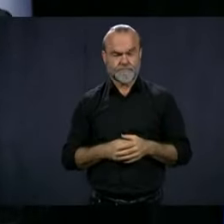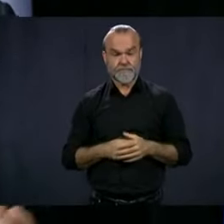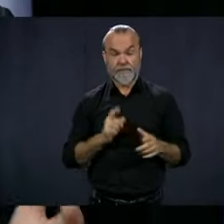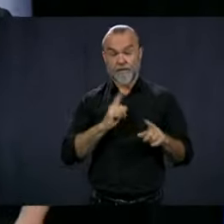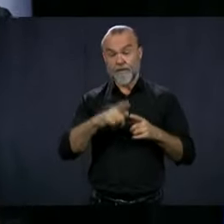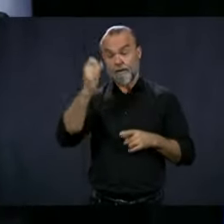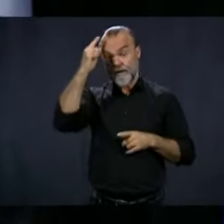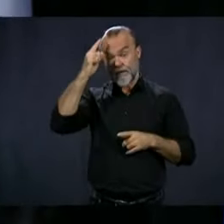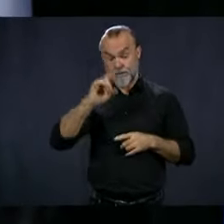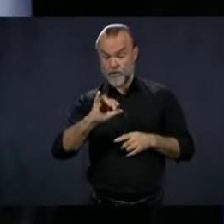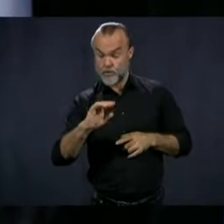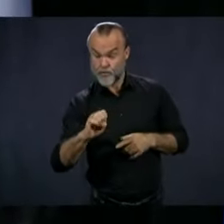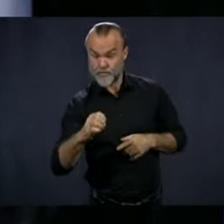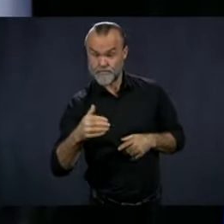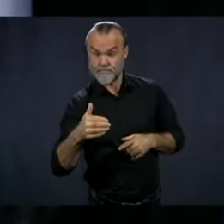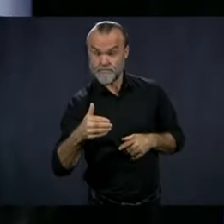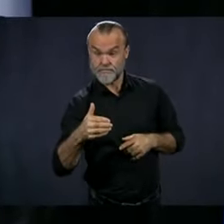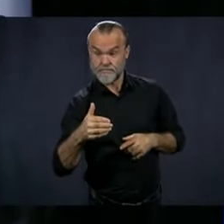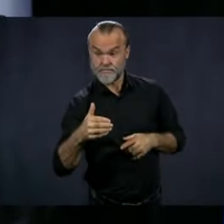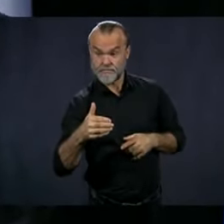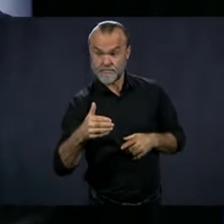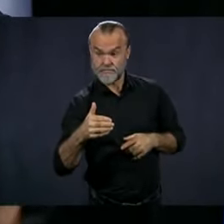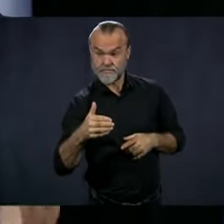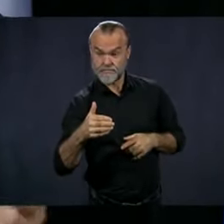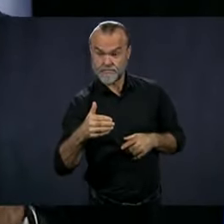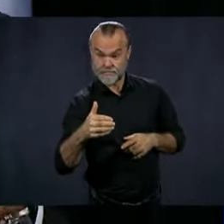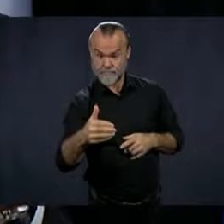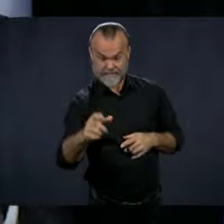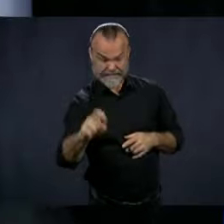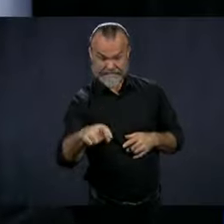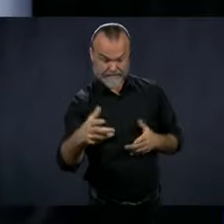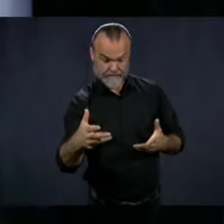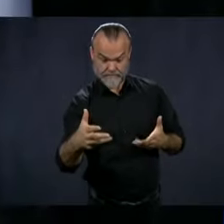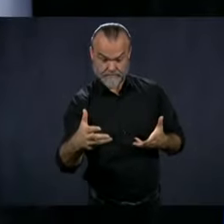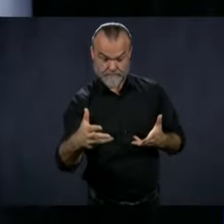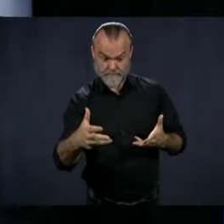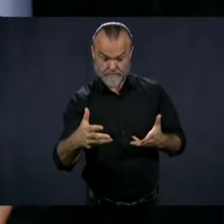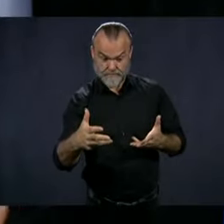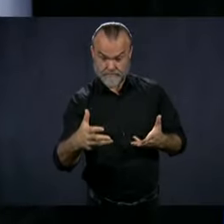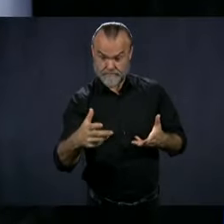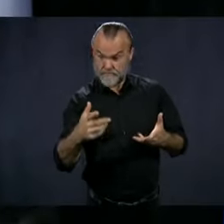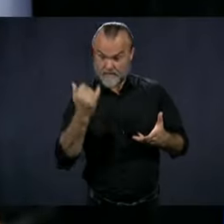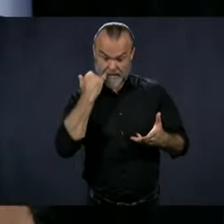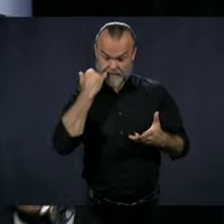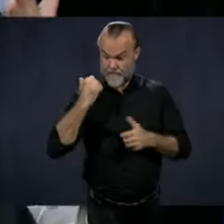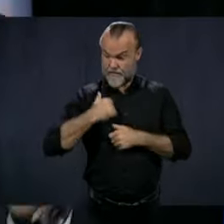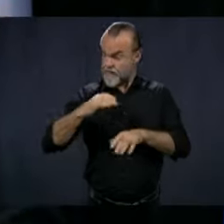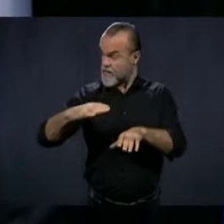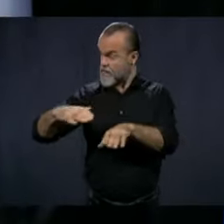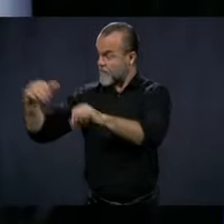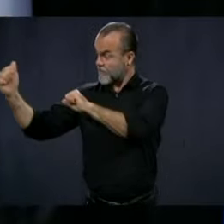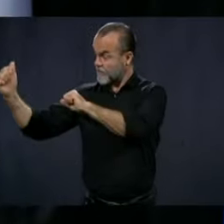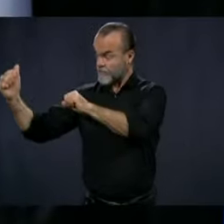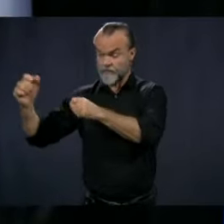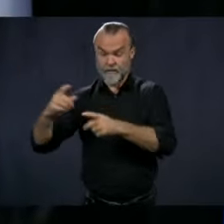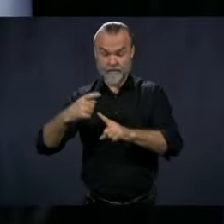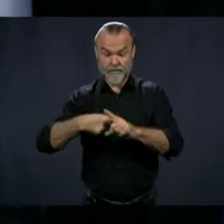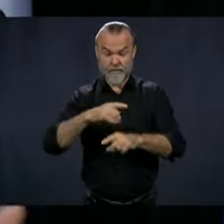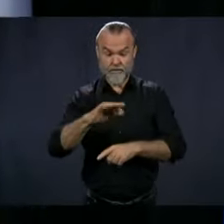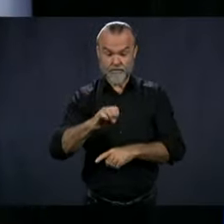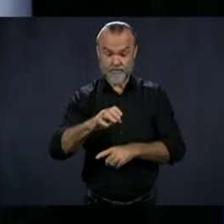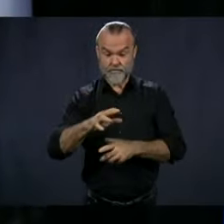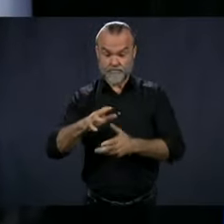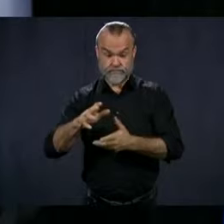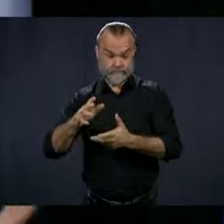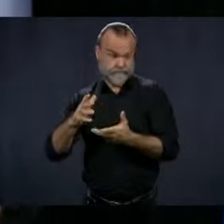we need them. So what will they do if they go away? I guess they must have something more